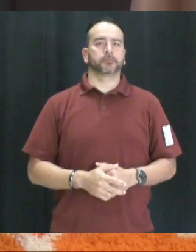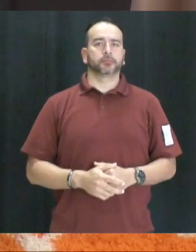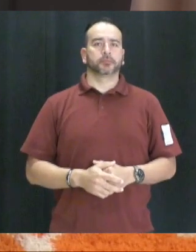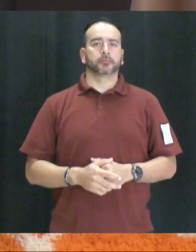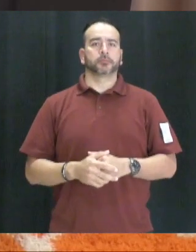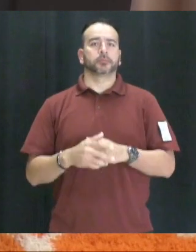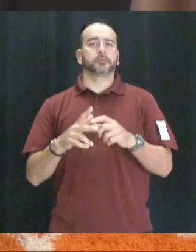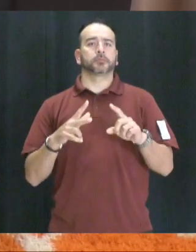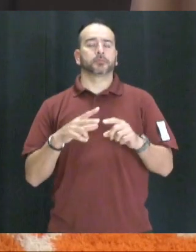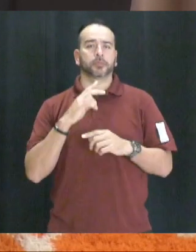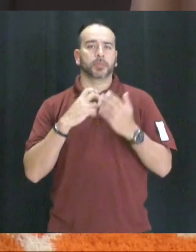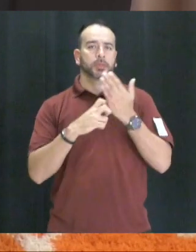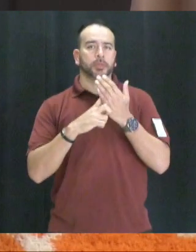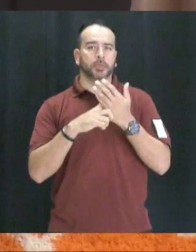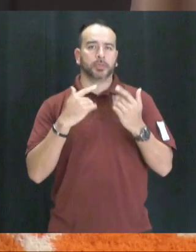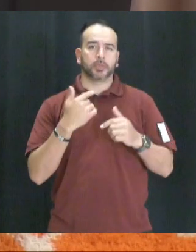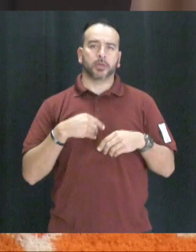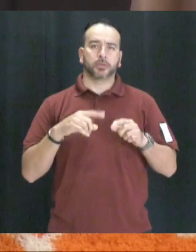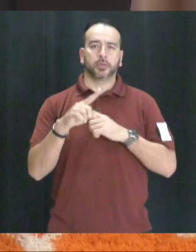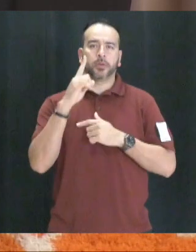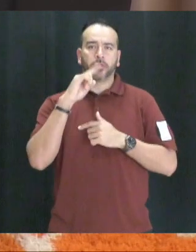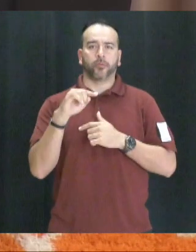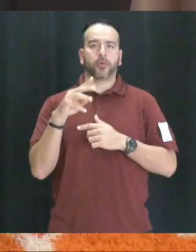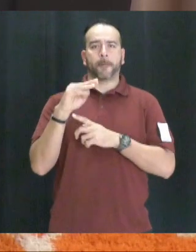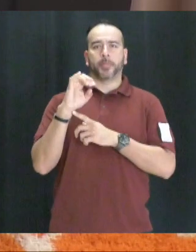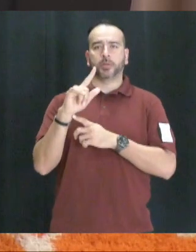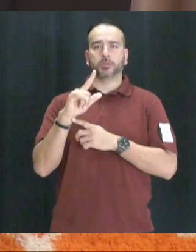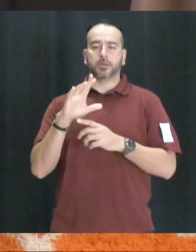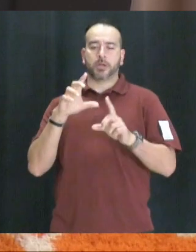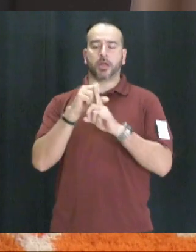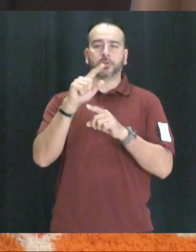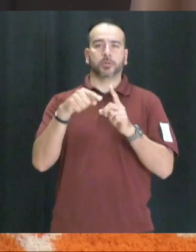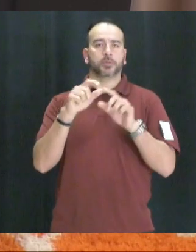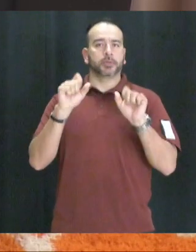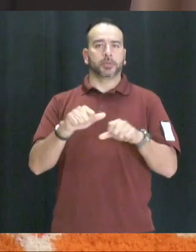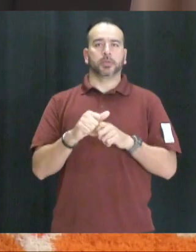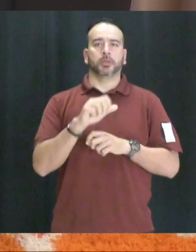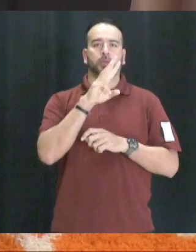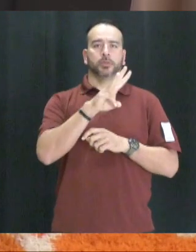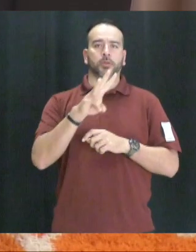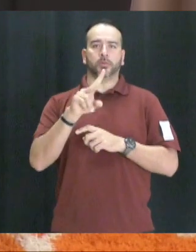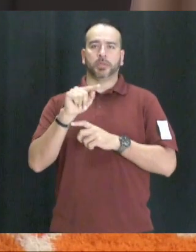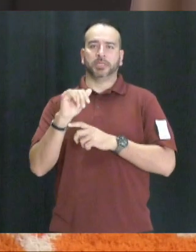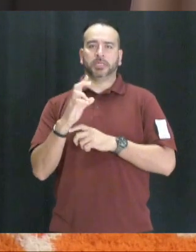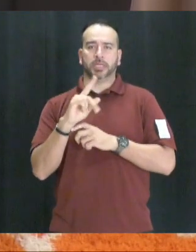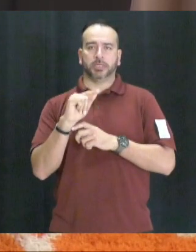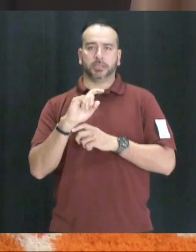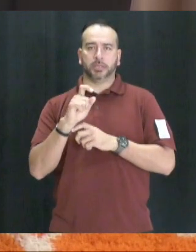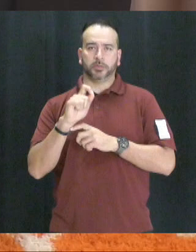Tickets are now on sale for the Theater Department Winter Musical. Catch me if you can. Go to www.teachtics.com